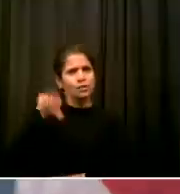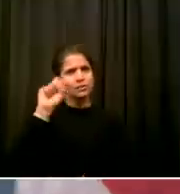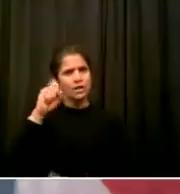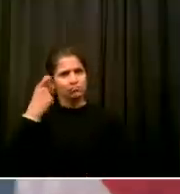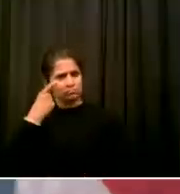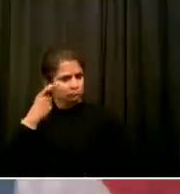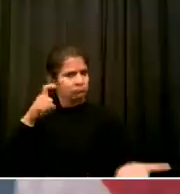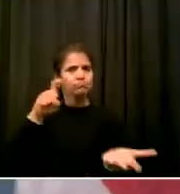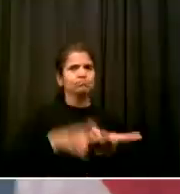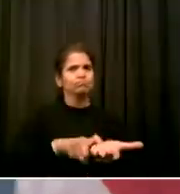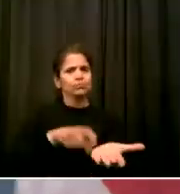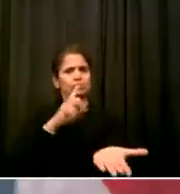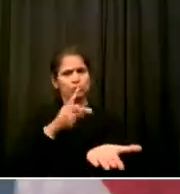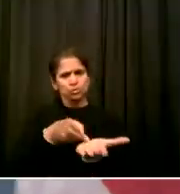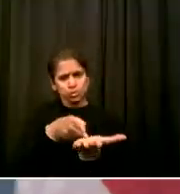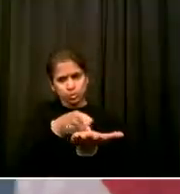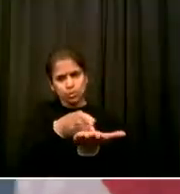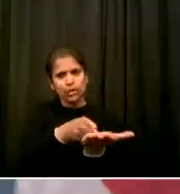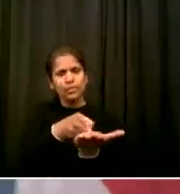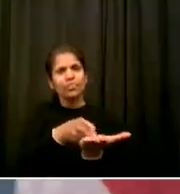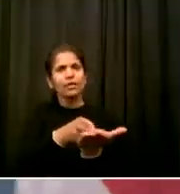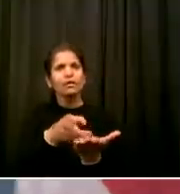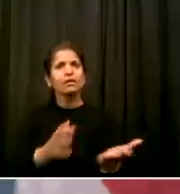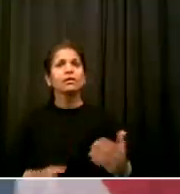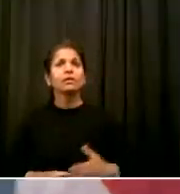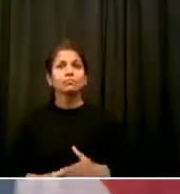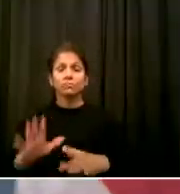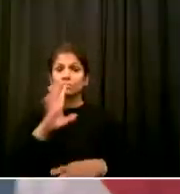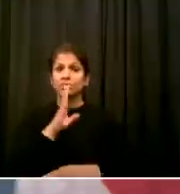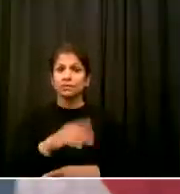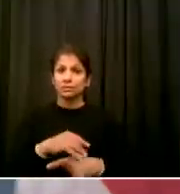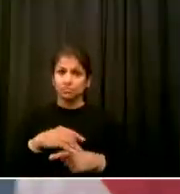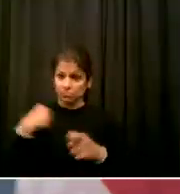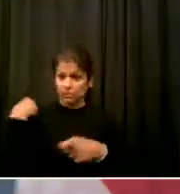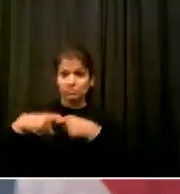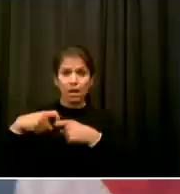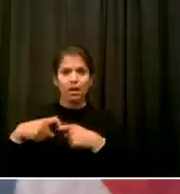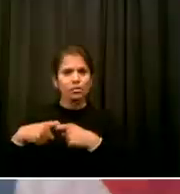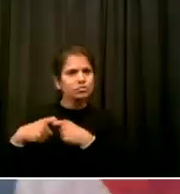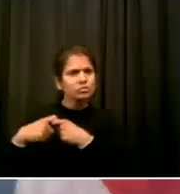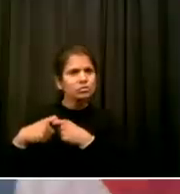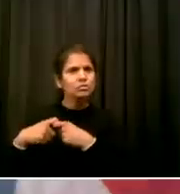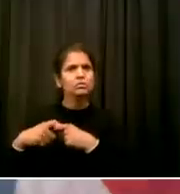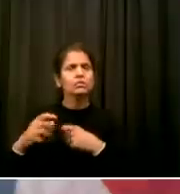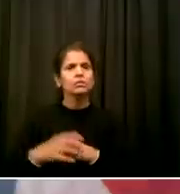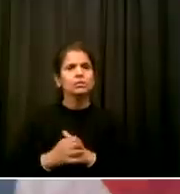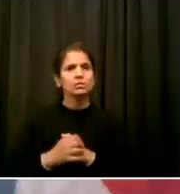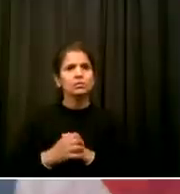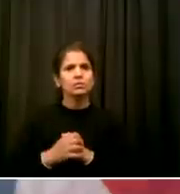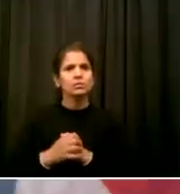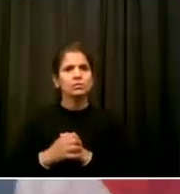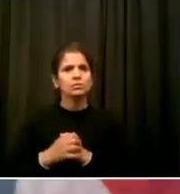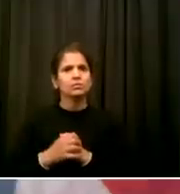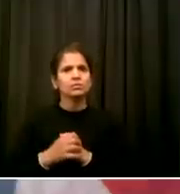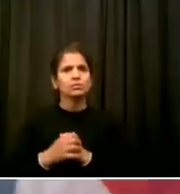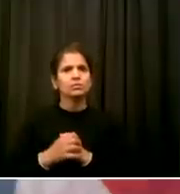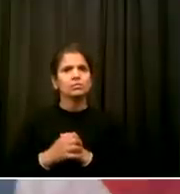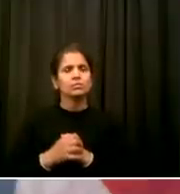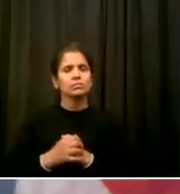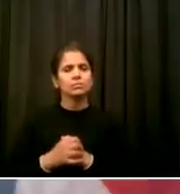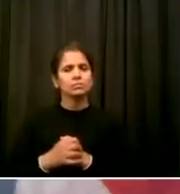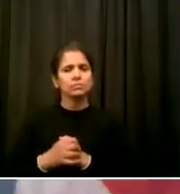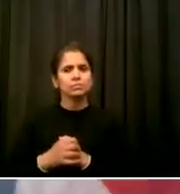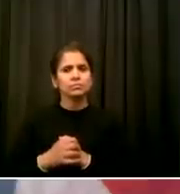was designed to provide New Yorkers a platform to express their